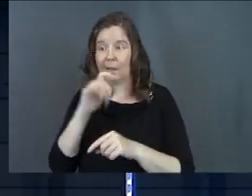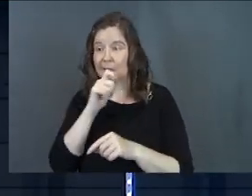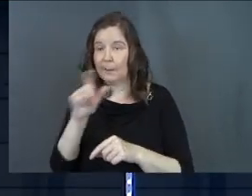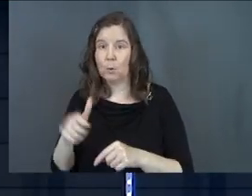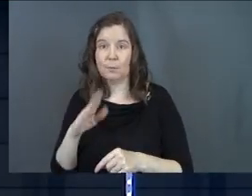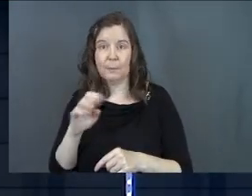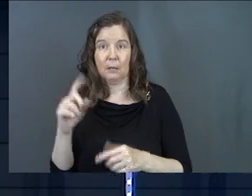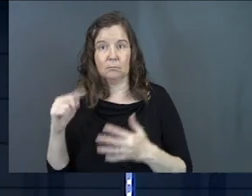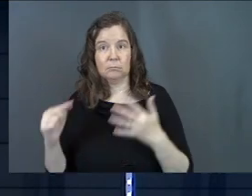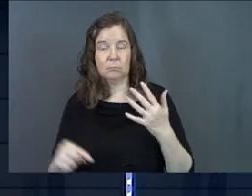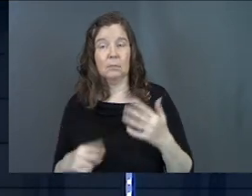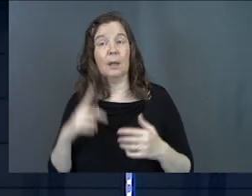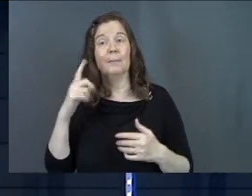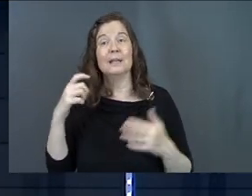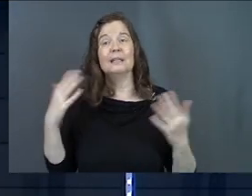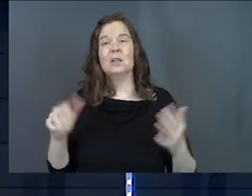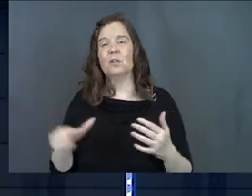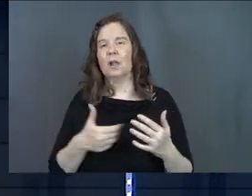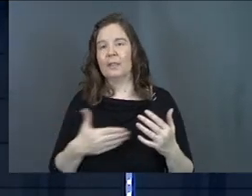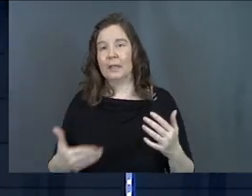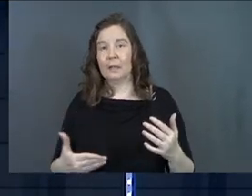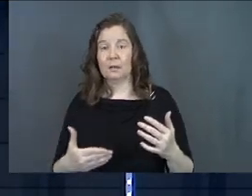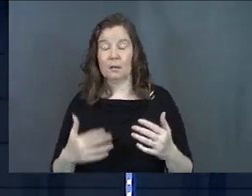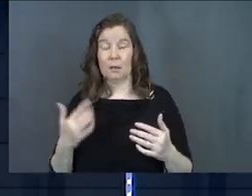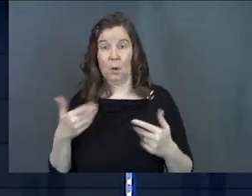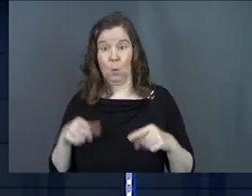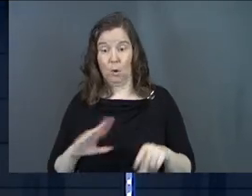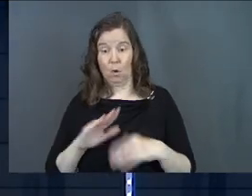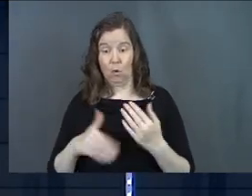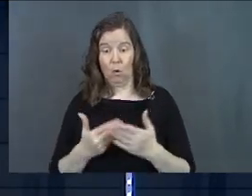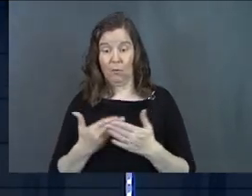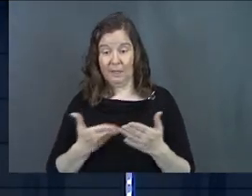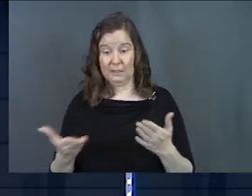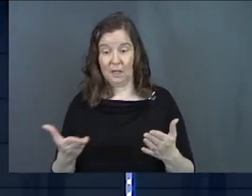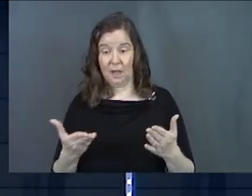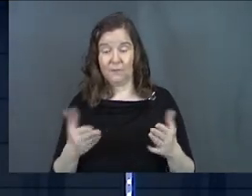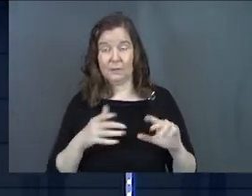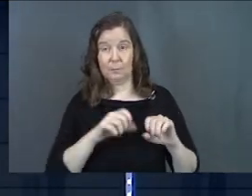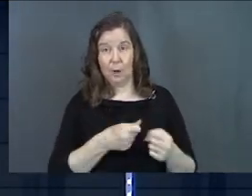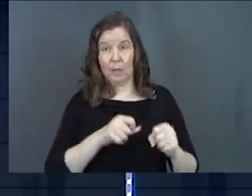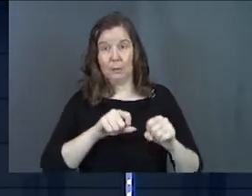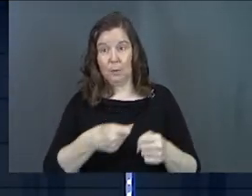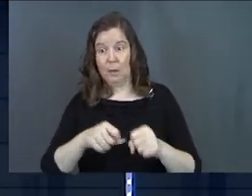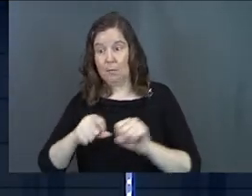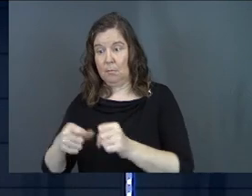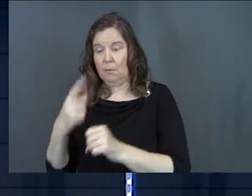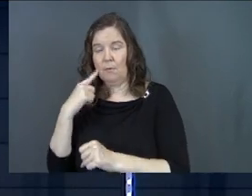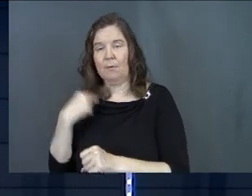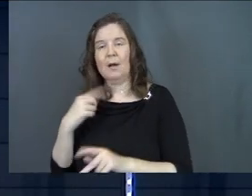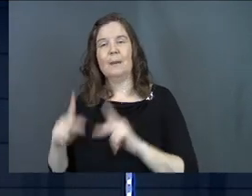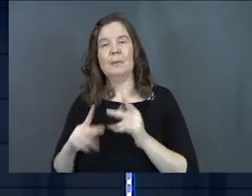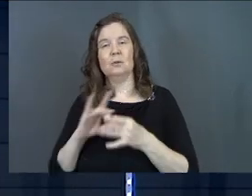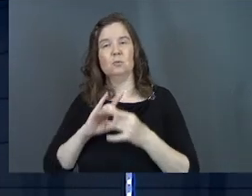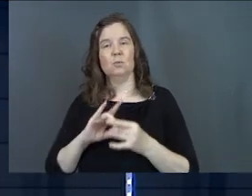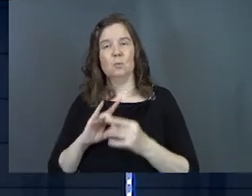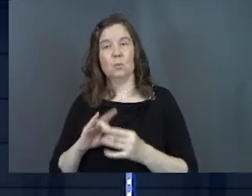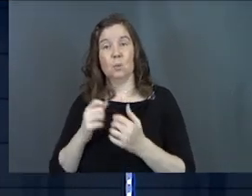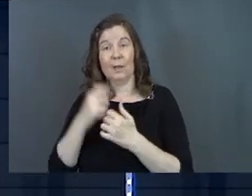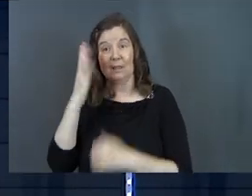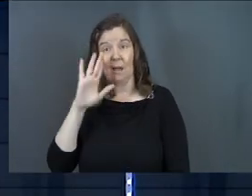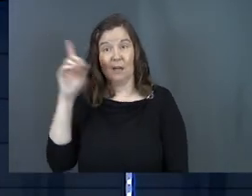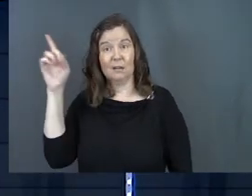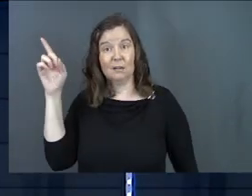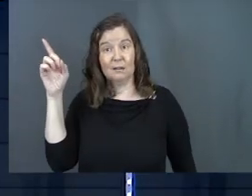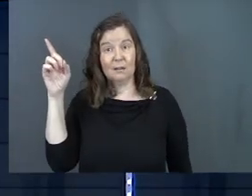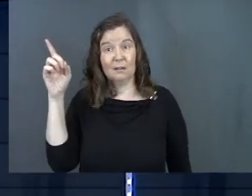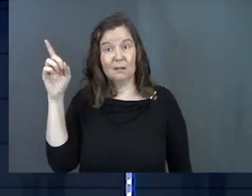isn't where it's supposed to be. Because here's the other thing is while all that stuff has been breaking for us, people's relationships with